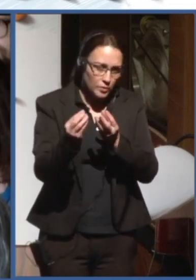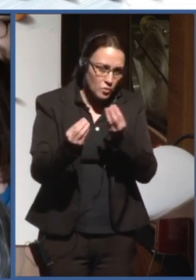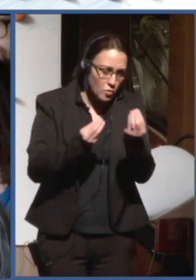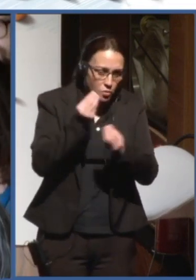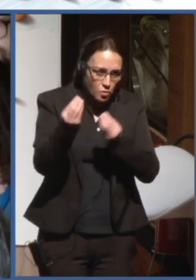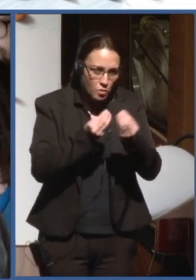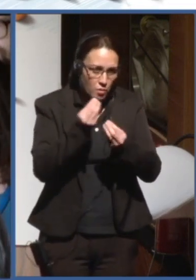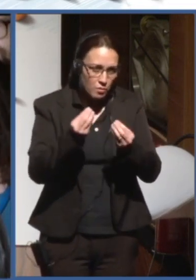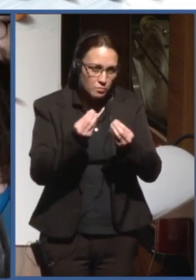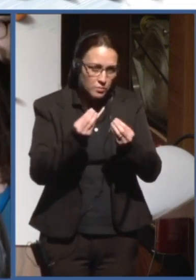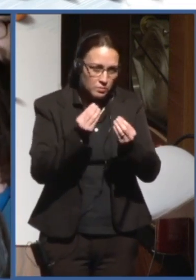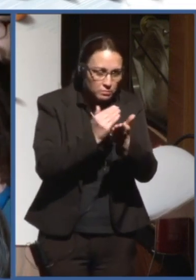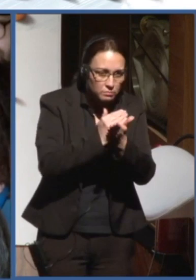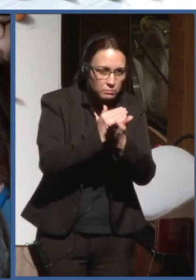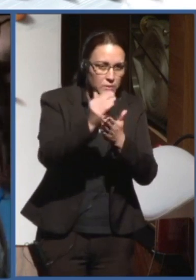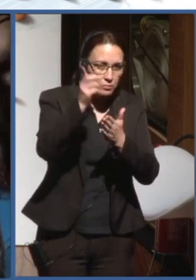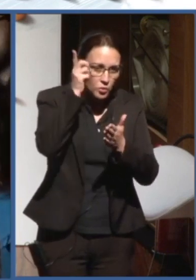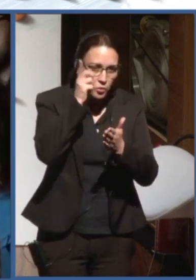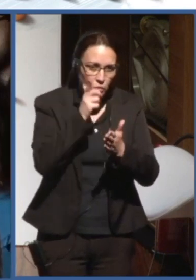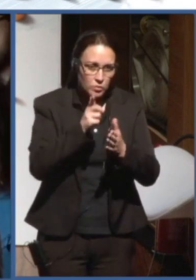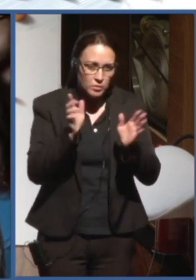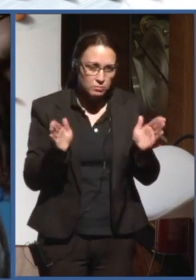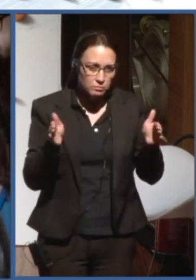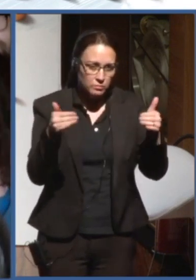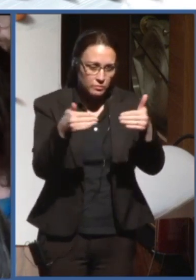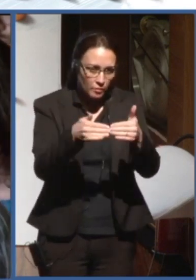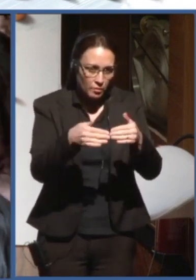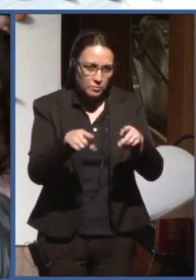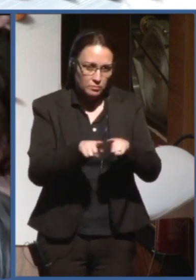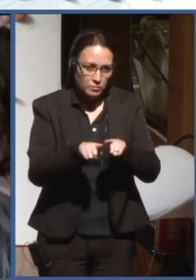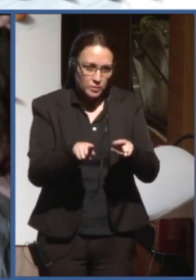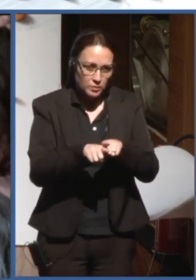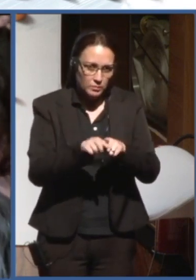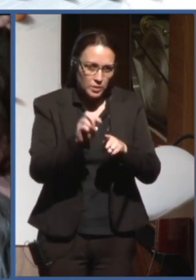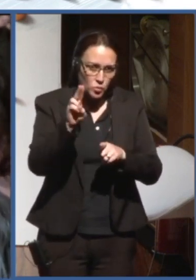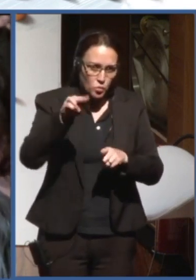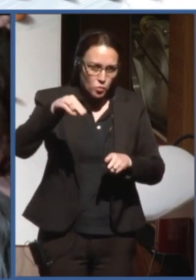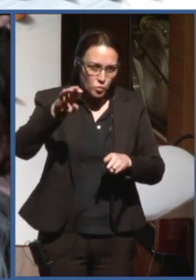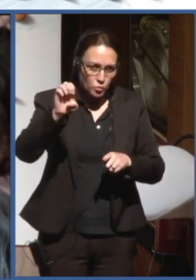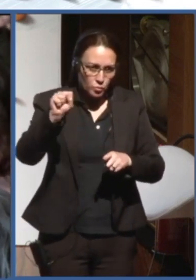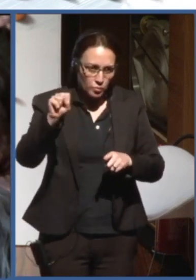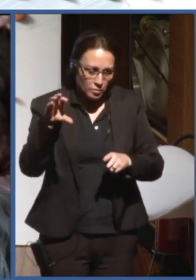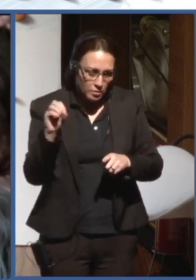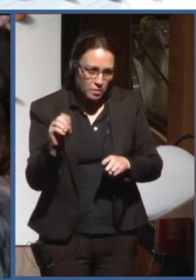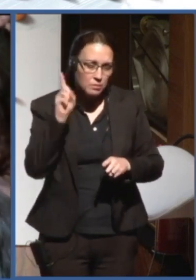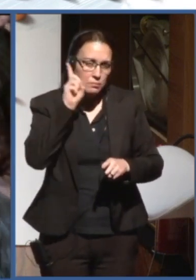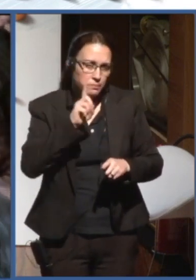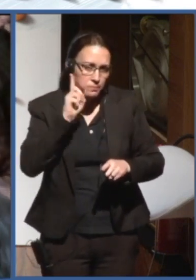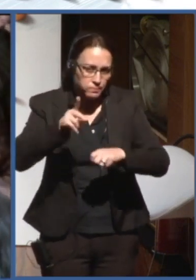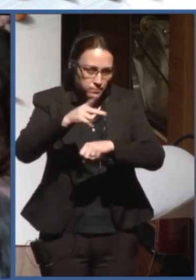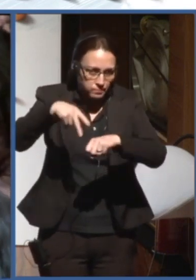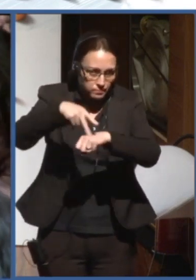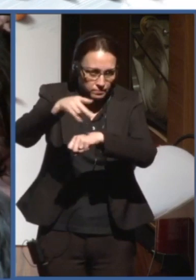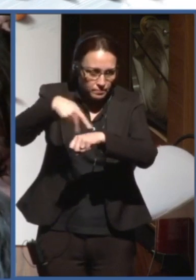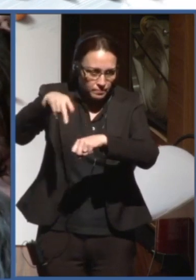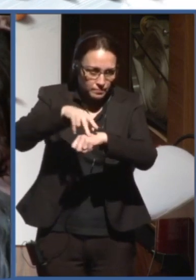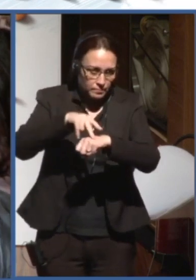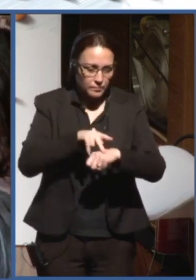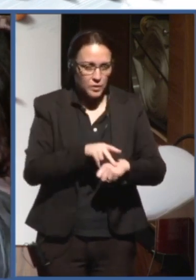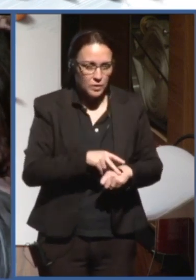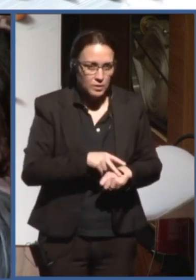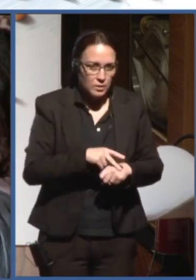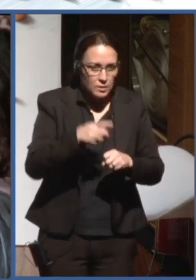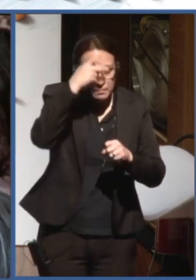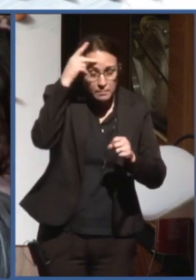platform in a multilateral conference, like the UNESCO, or the United States, for example, so that the researchers, as